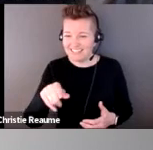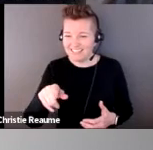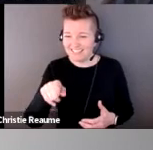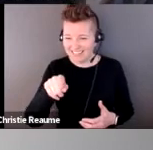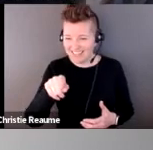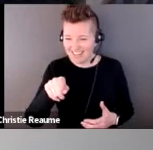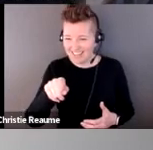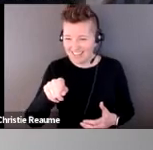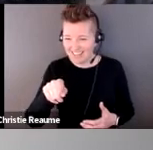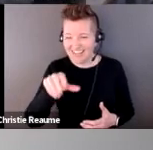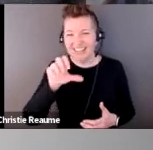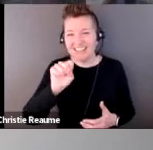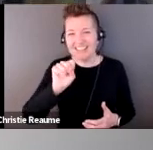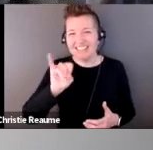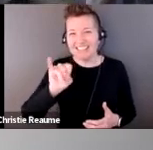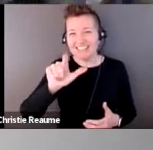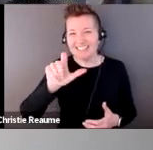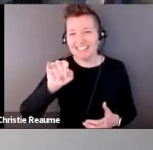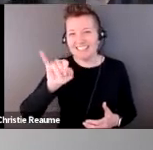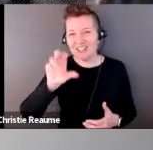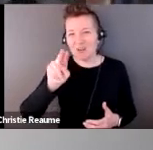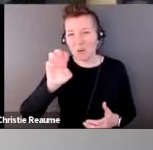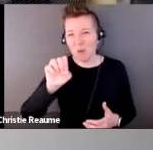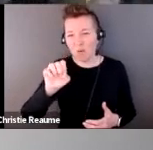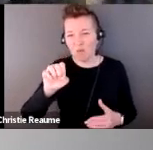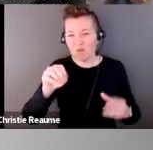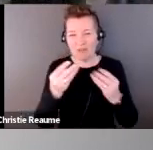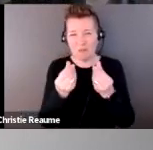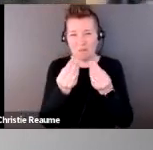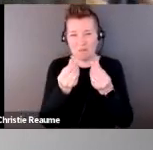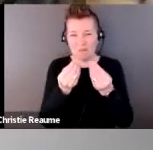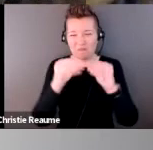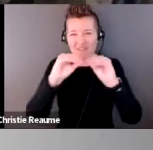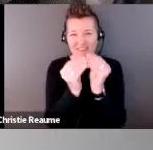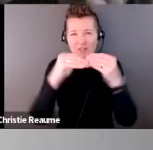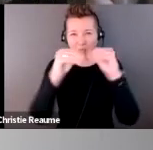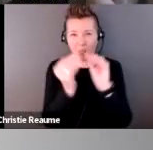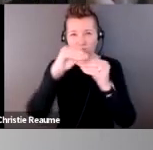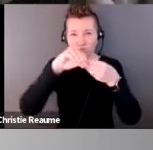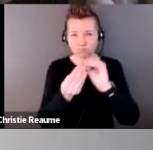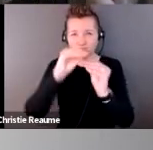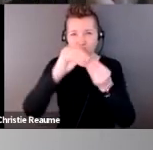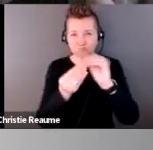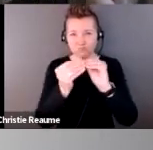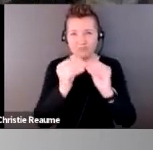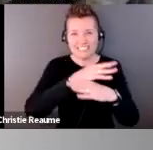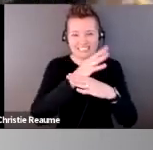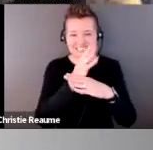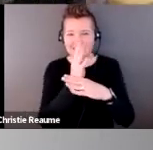silicone comb with like, that's flexible and the teeth make a nice sound.